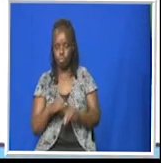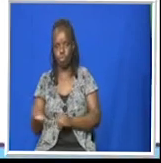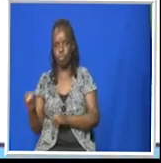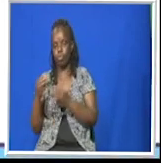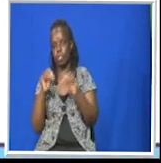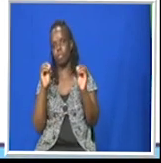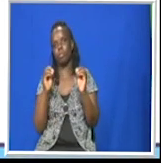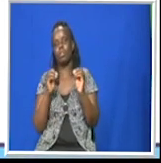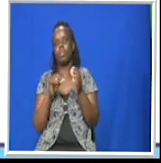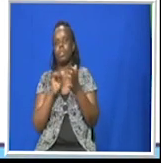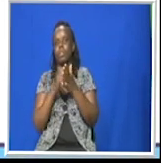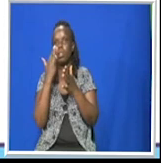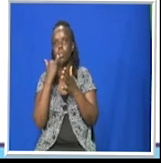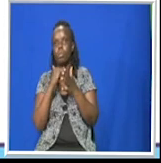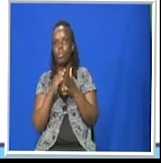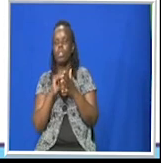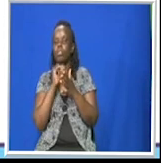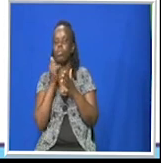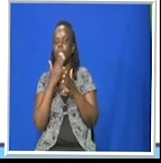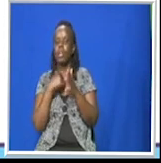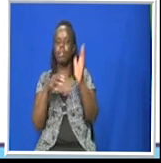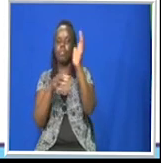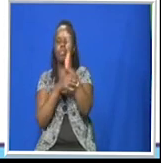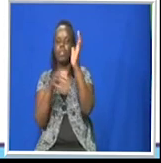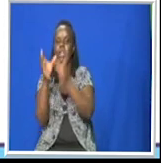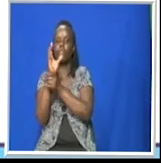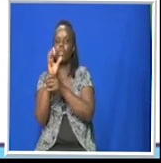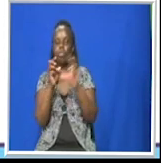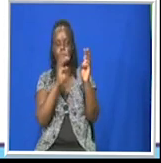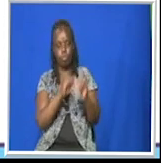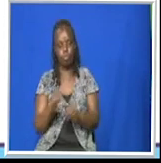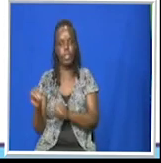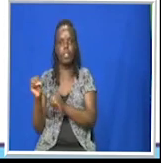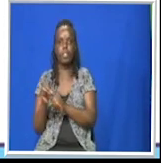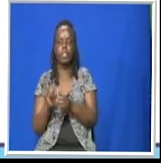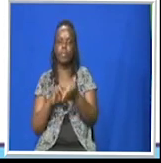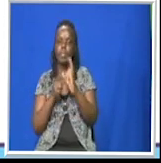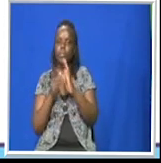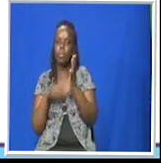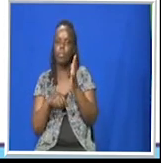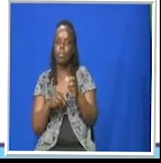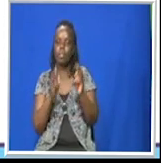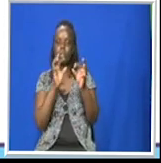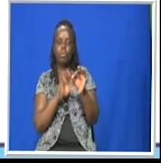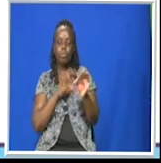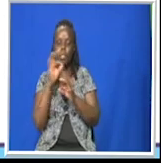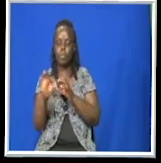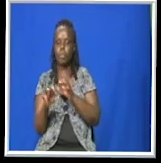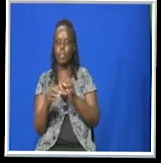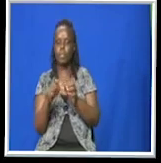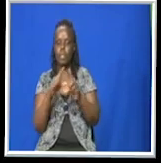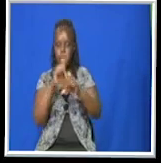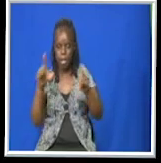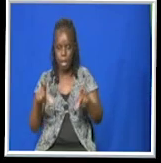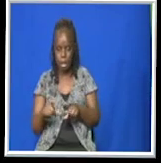That's why we say lacks geographical mobility. Geographical mobility means that we cannot transfer a piece of land